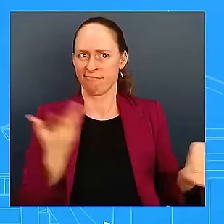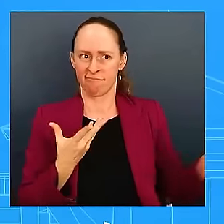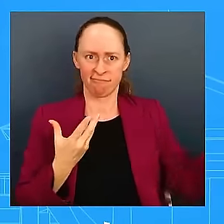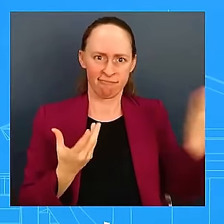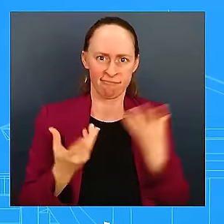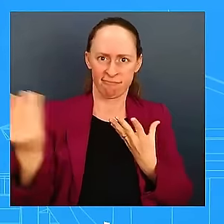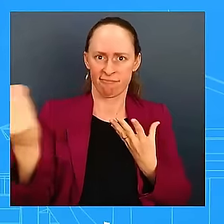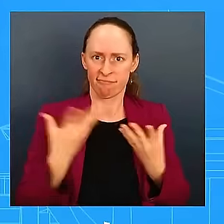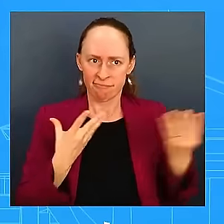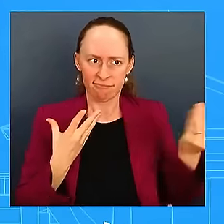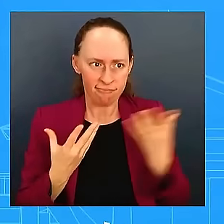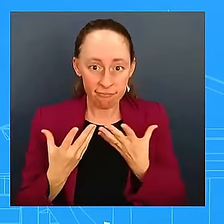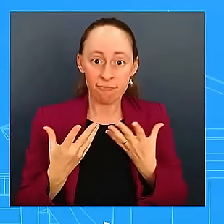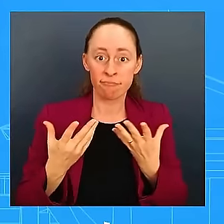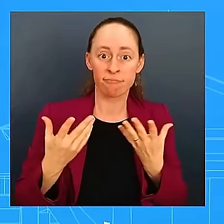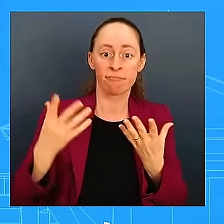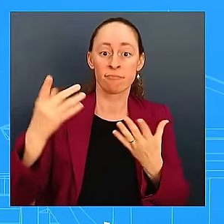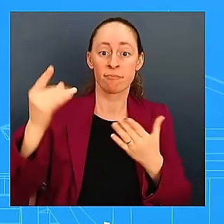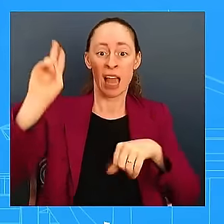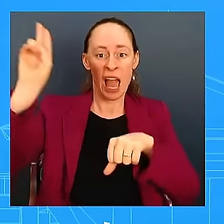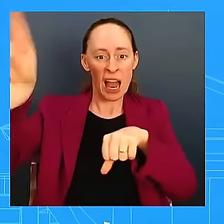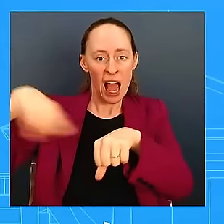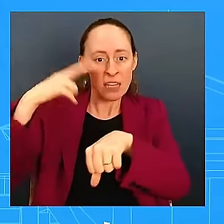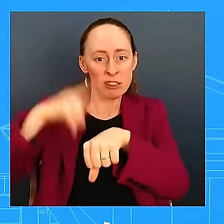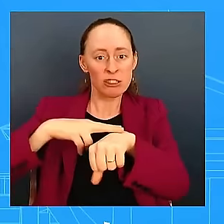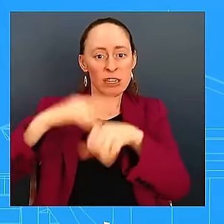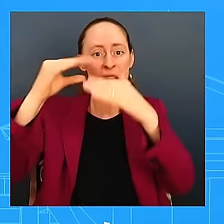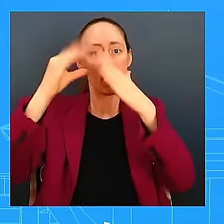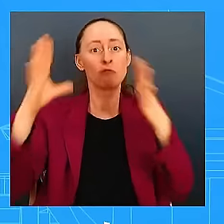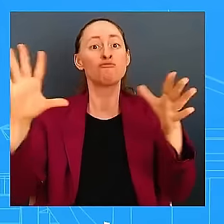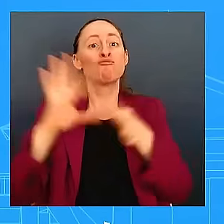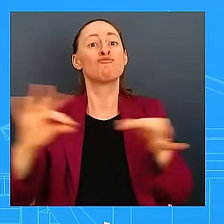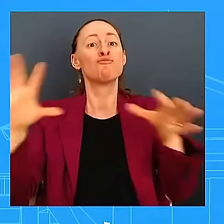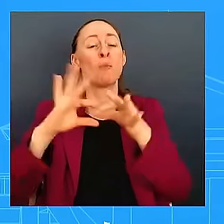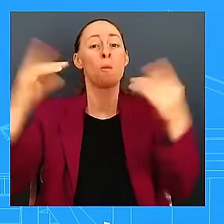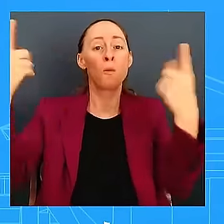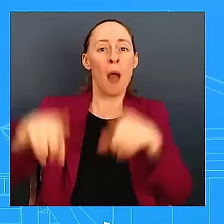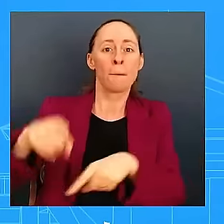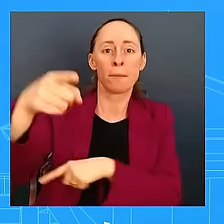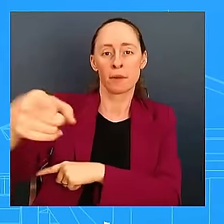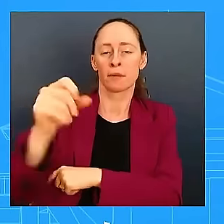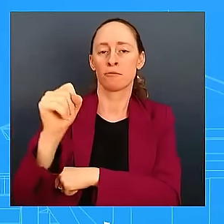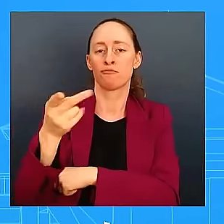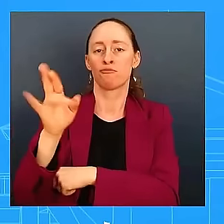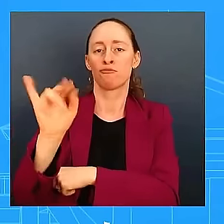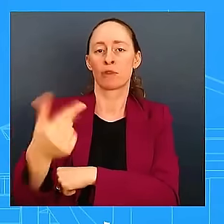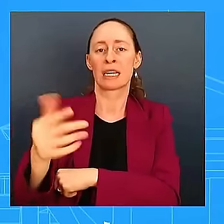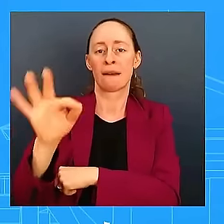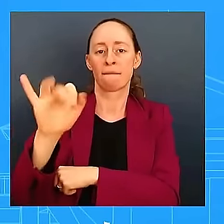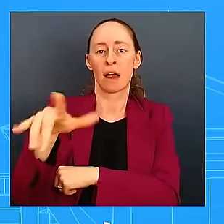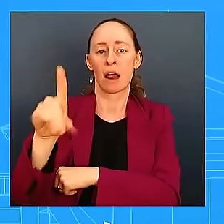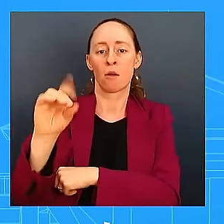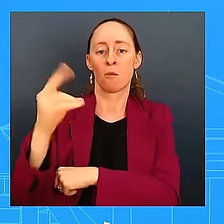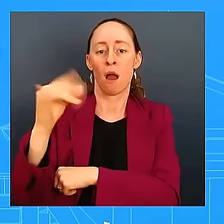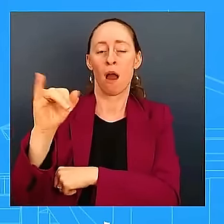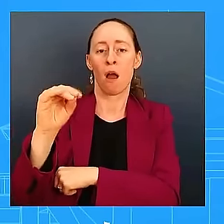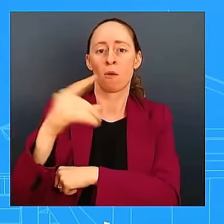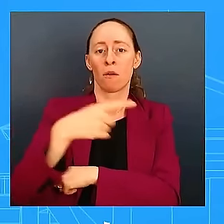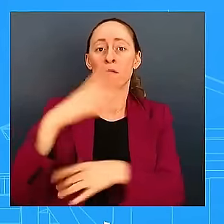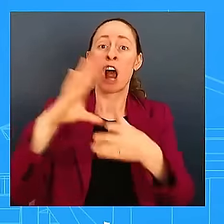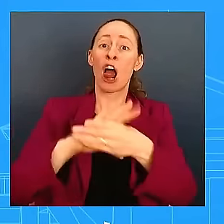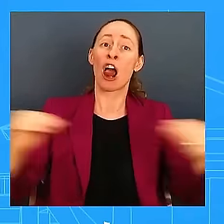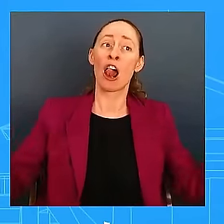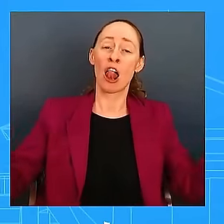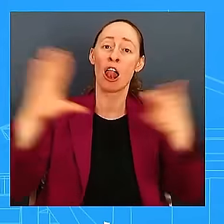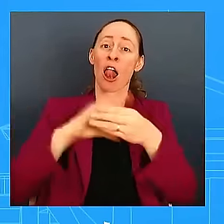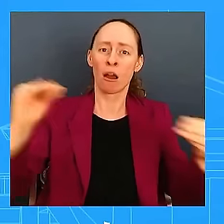is going on in Springfield, Ohio, the baseless, baseless lies and conspiracy theories, it's dangerous. And it